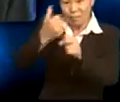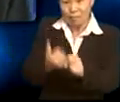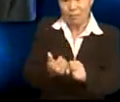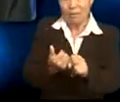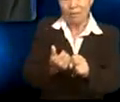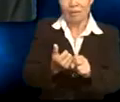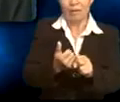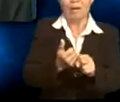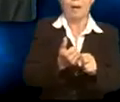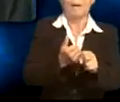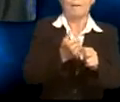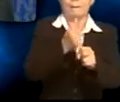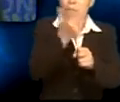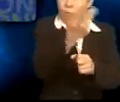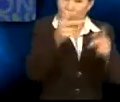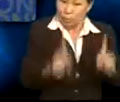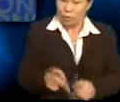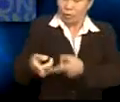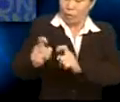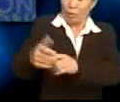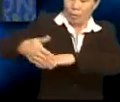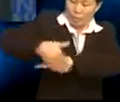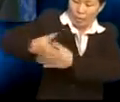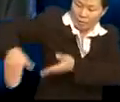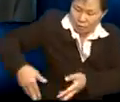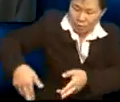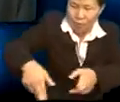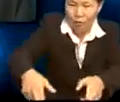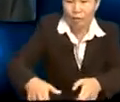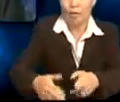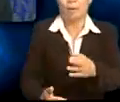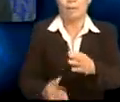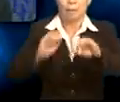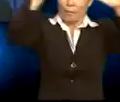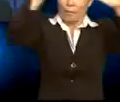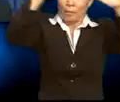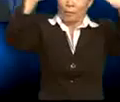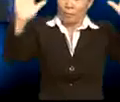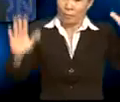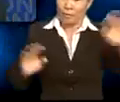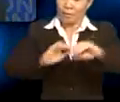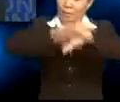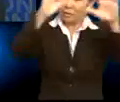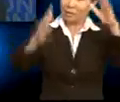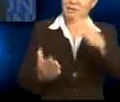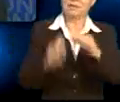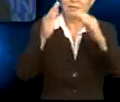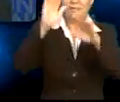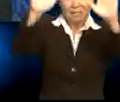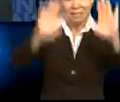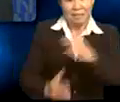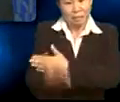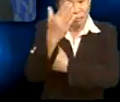Mingwe, Farhan, and Ramu. They are out fishing by a river on a bright, sunny morning. Listen carefully to what they see and mean.